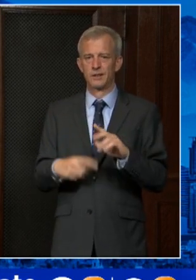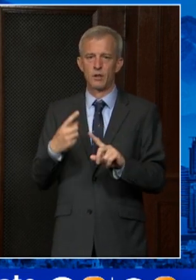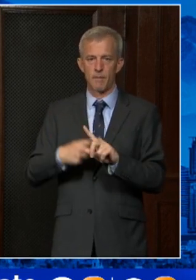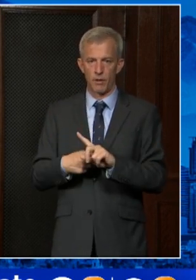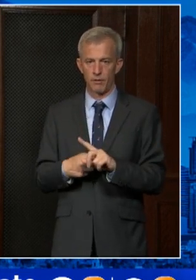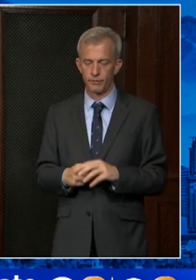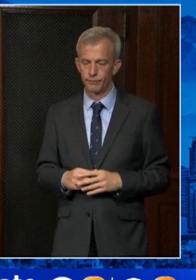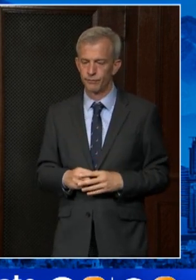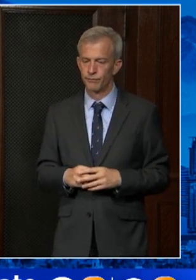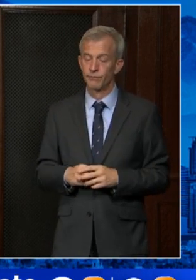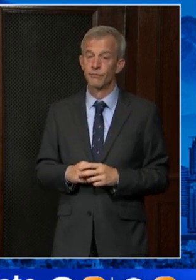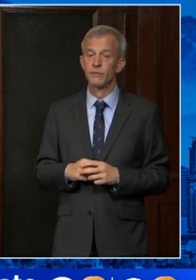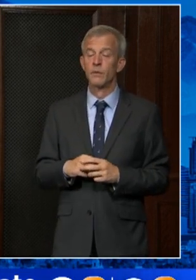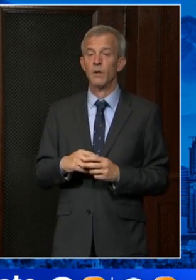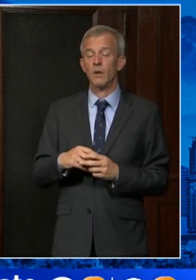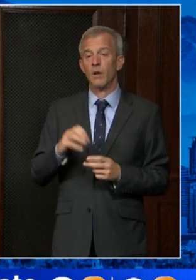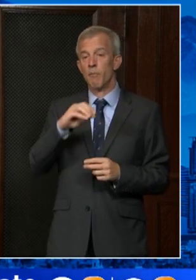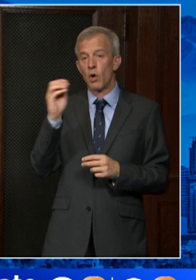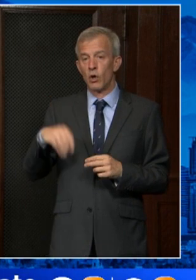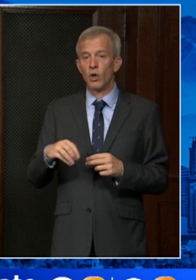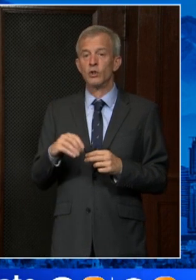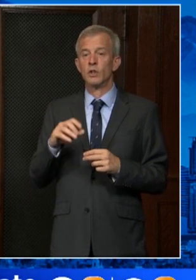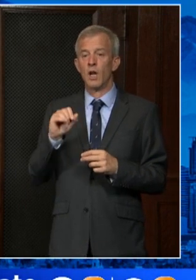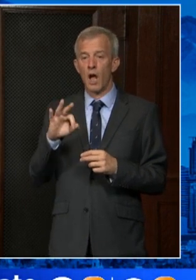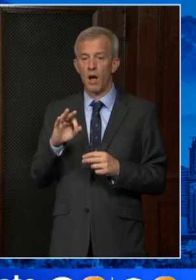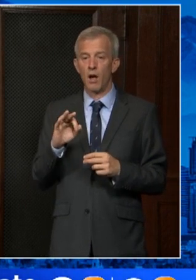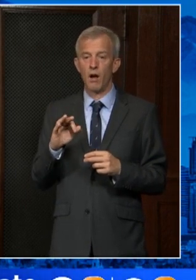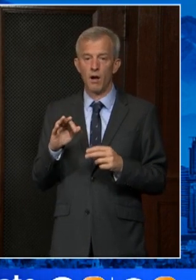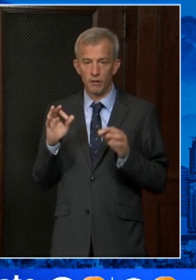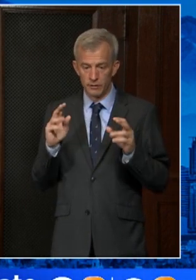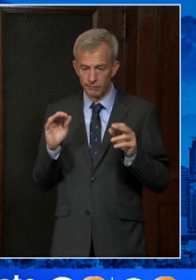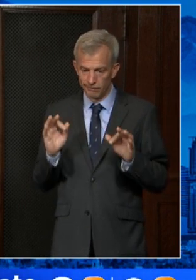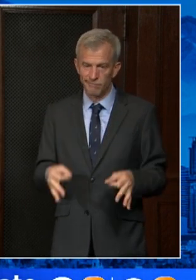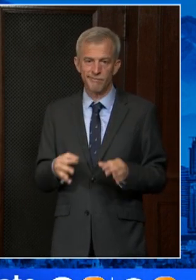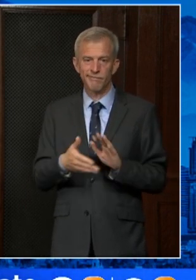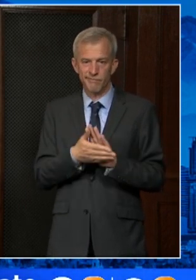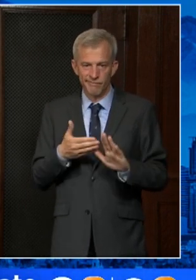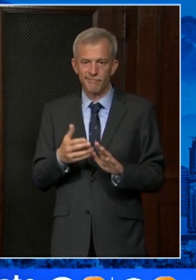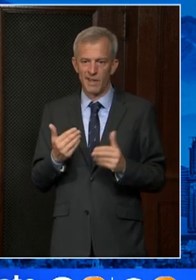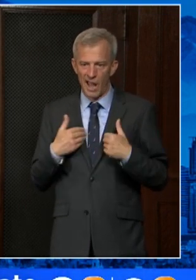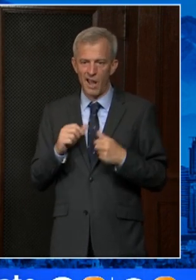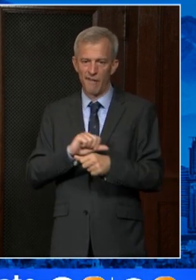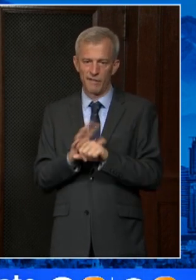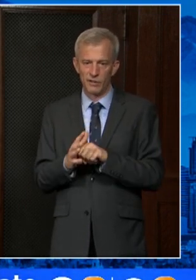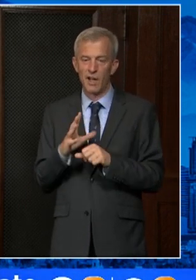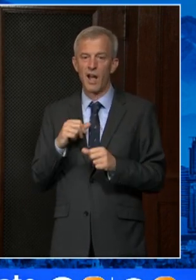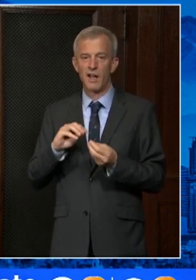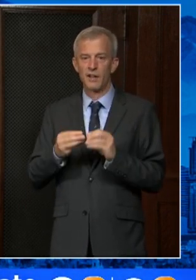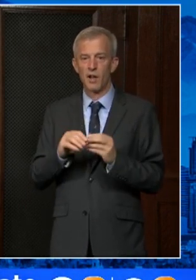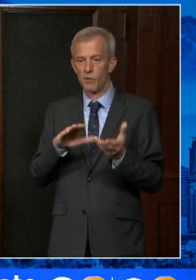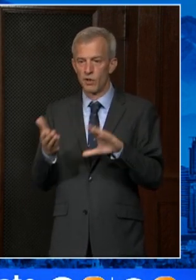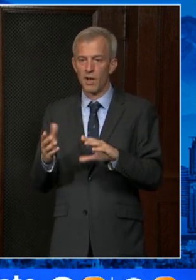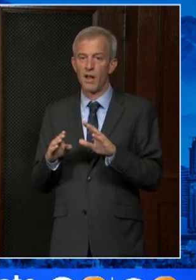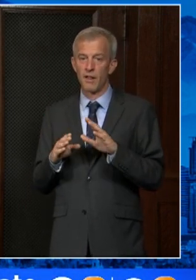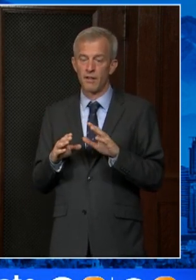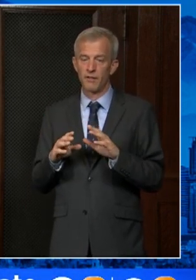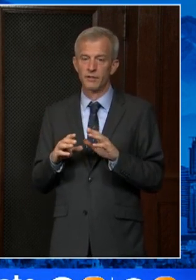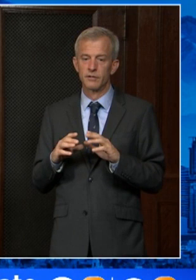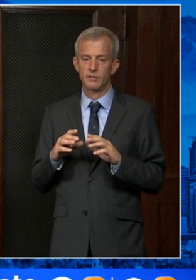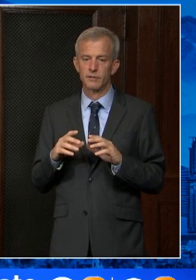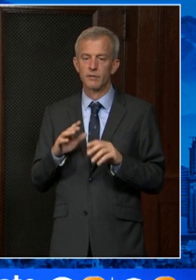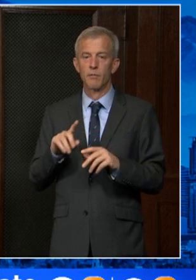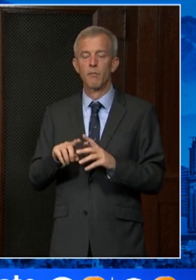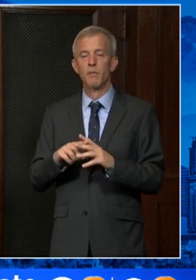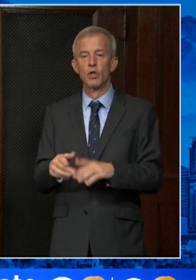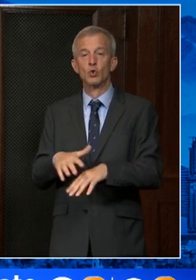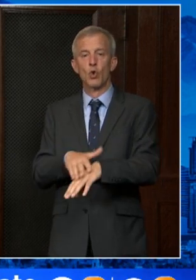And even as the rate of cases and deaths begin to fall, we're not slowing testing down. It is critical for us. We're scaling